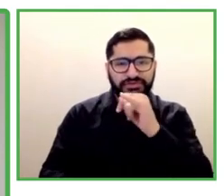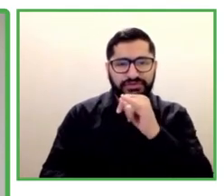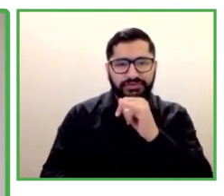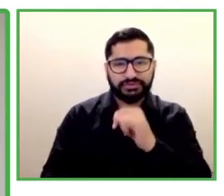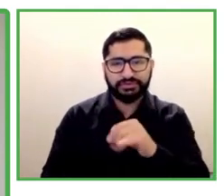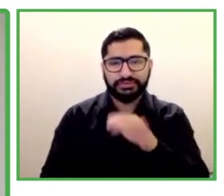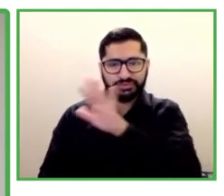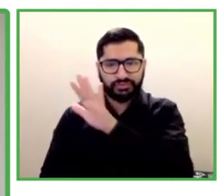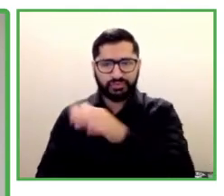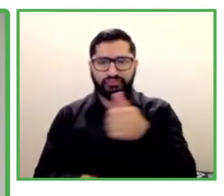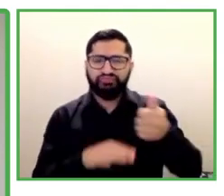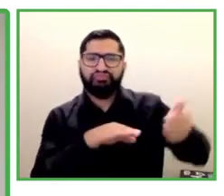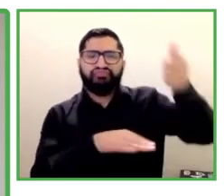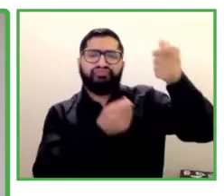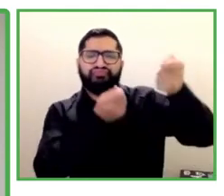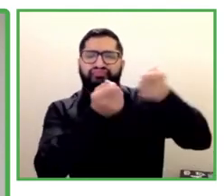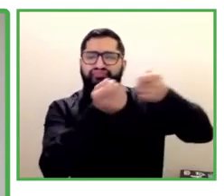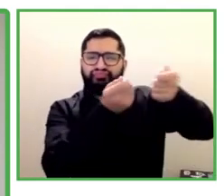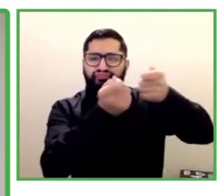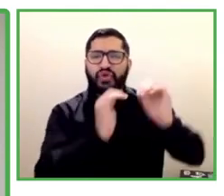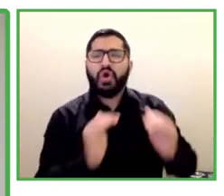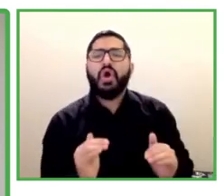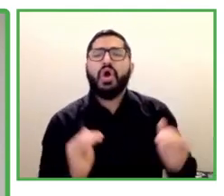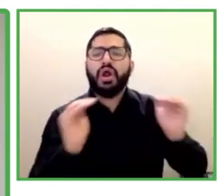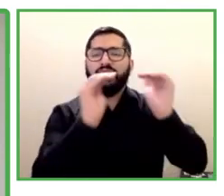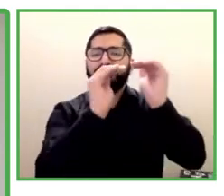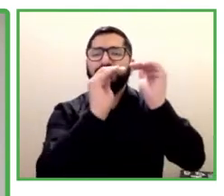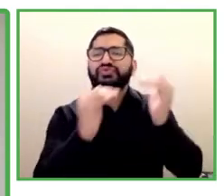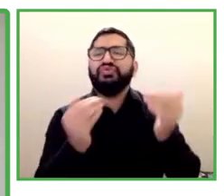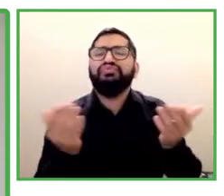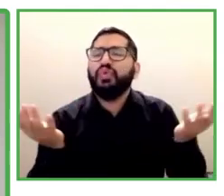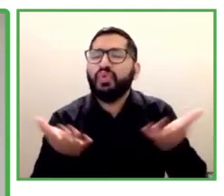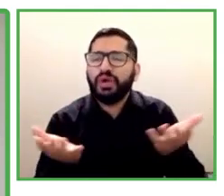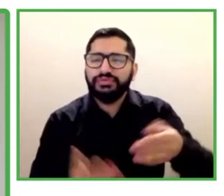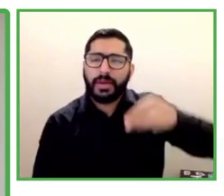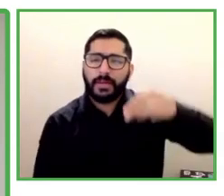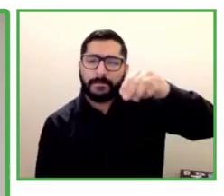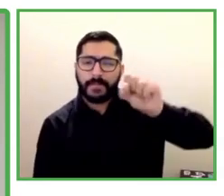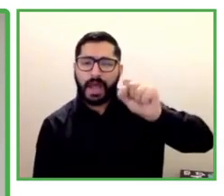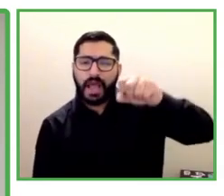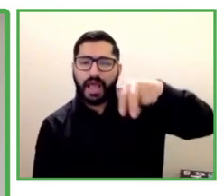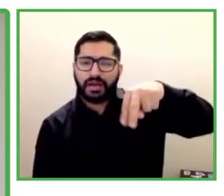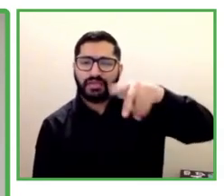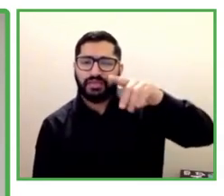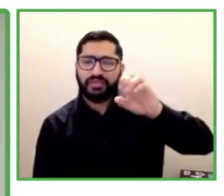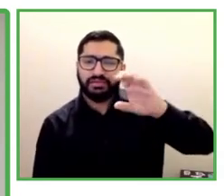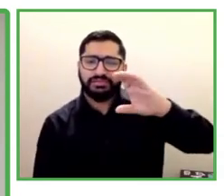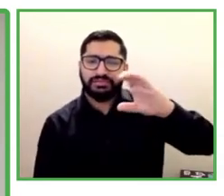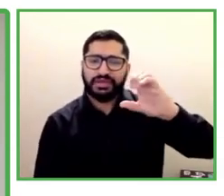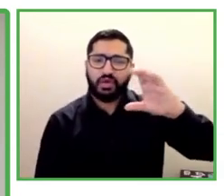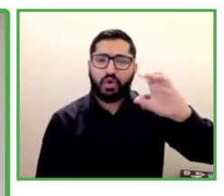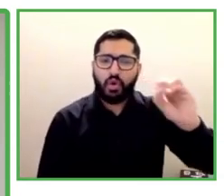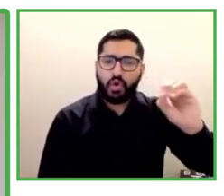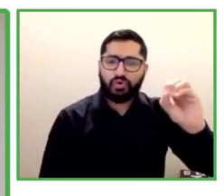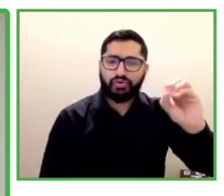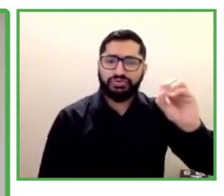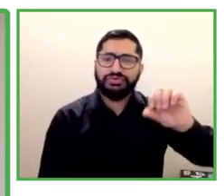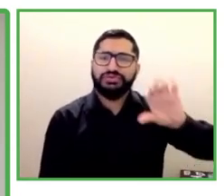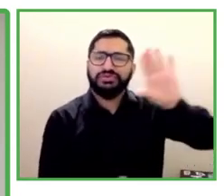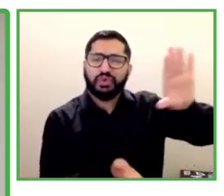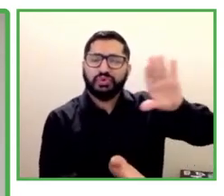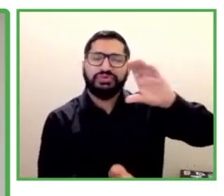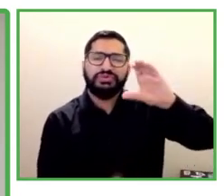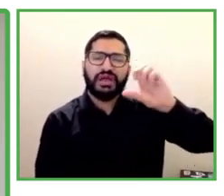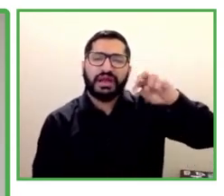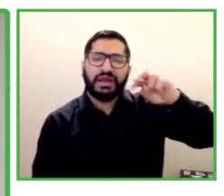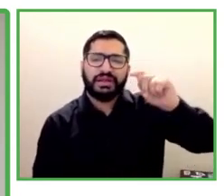-profit focusing on inclusion of people with disabilities disabilities based in United Arab Emirates. She